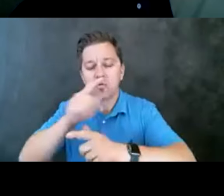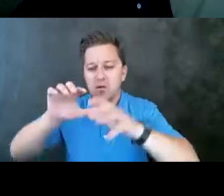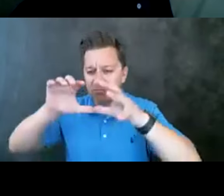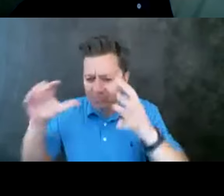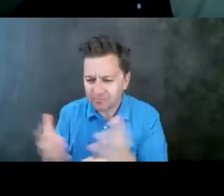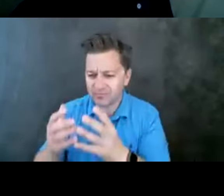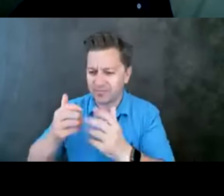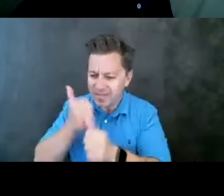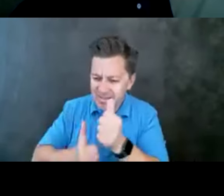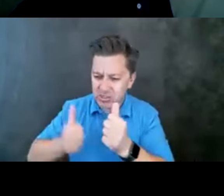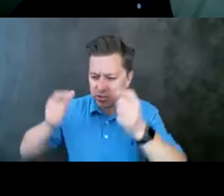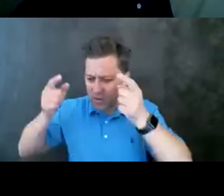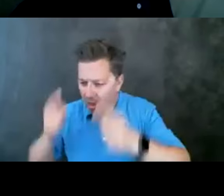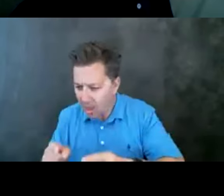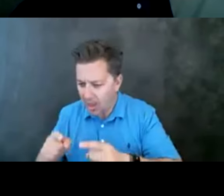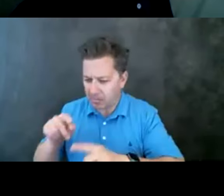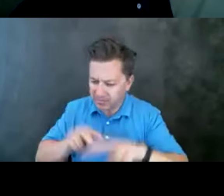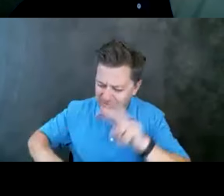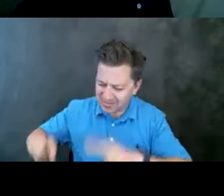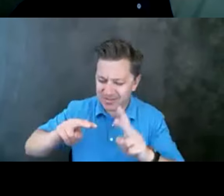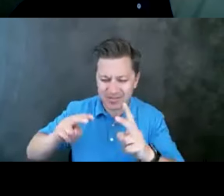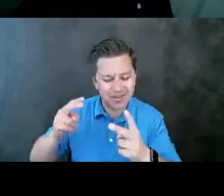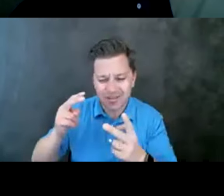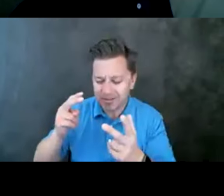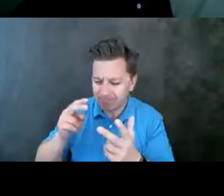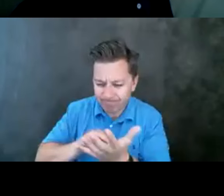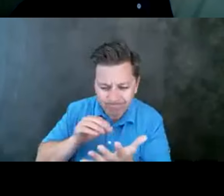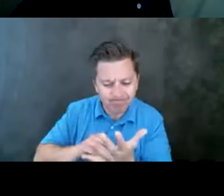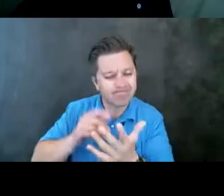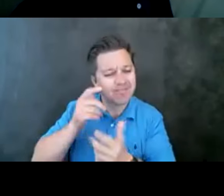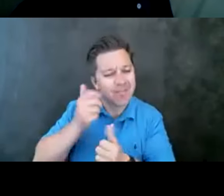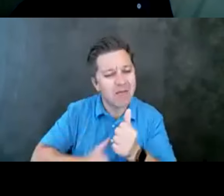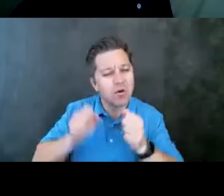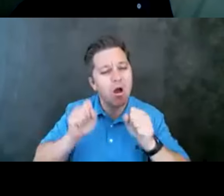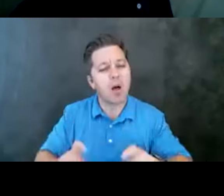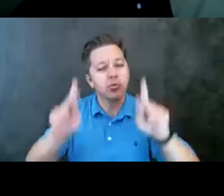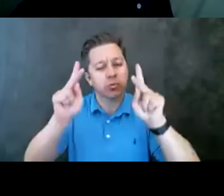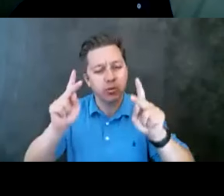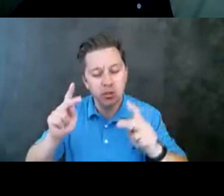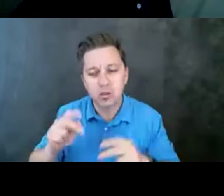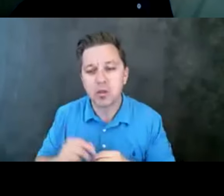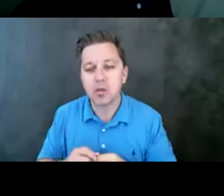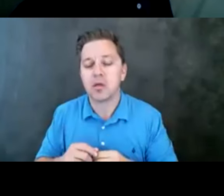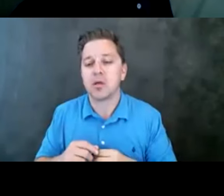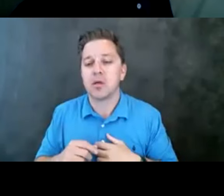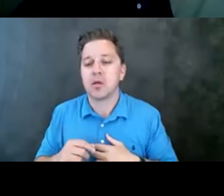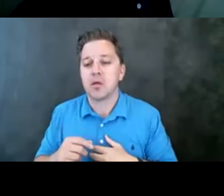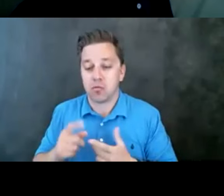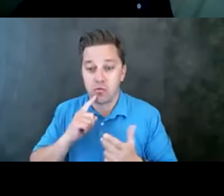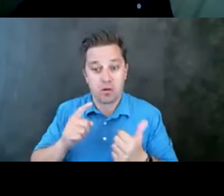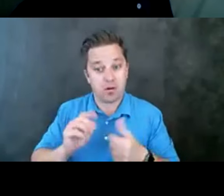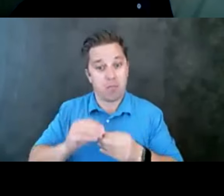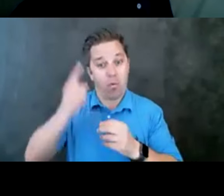understand what are the different opportunities. Now, again, that primary prevention is our goal is not to have people have thoughts of suicide in the first place,